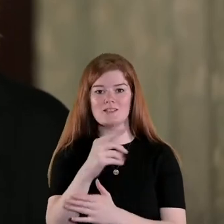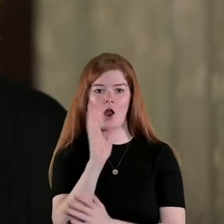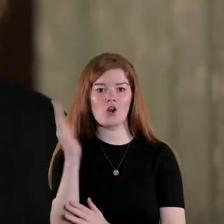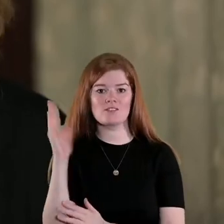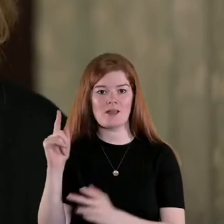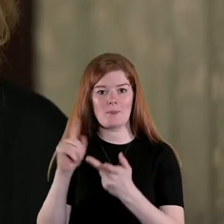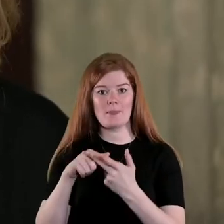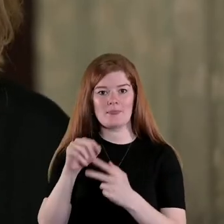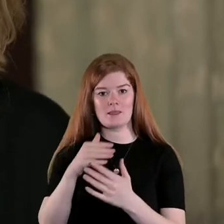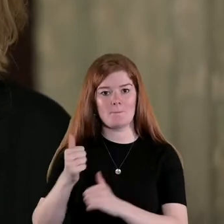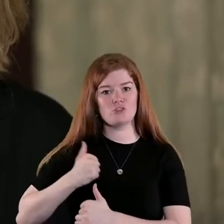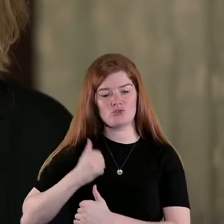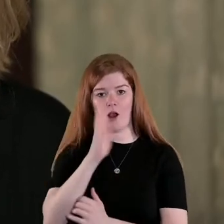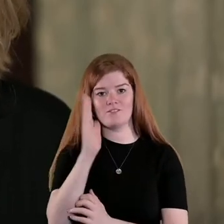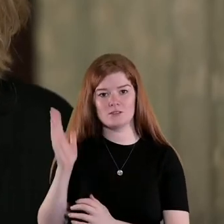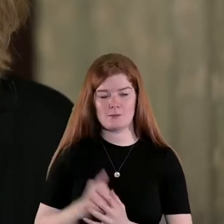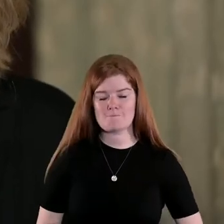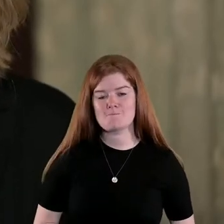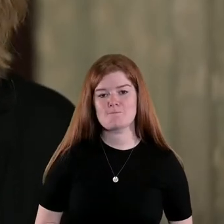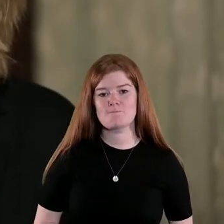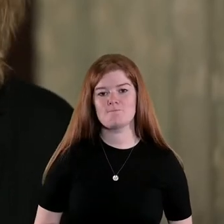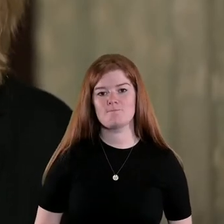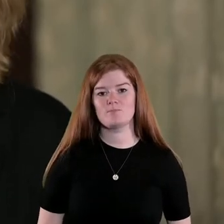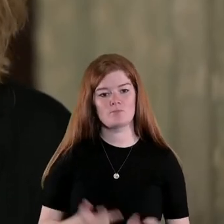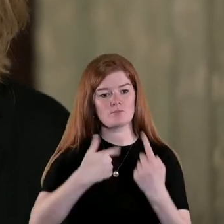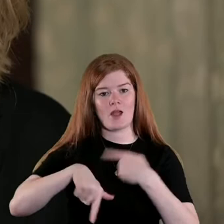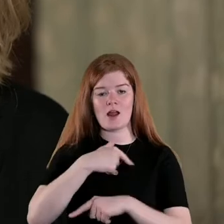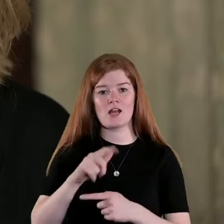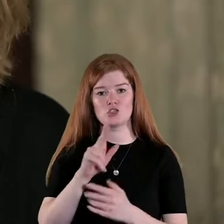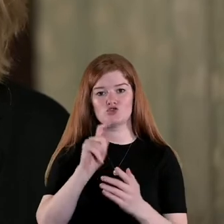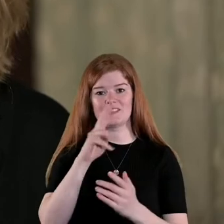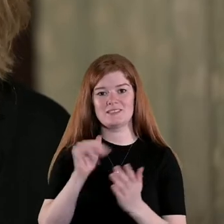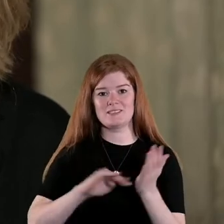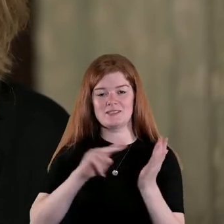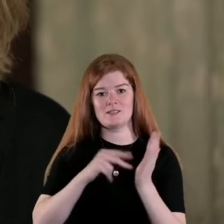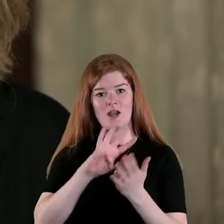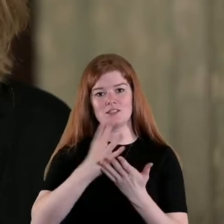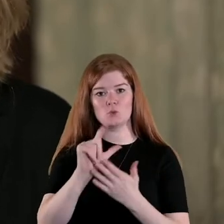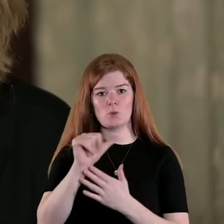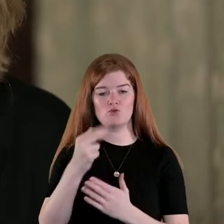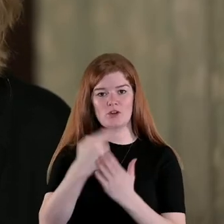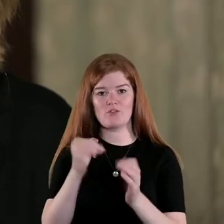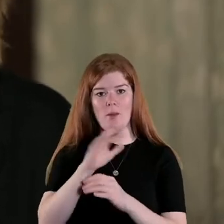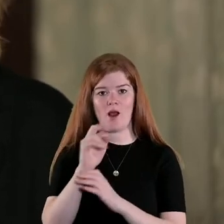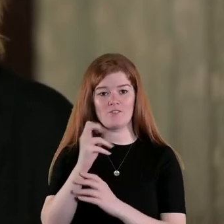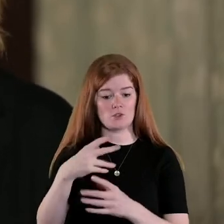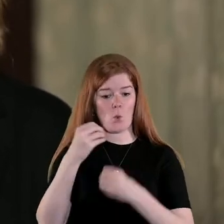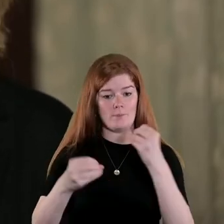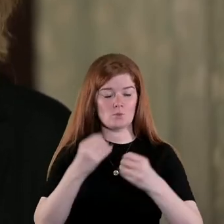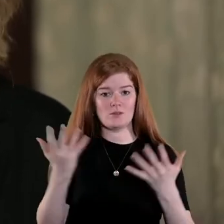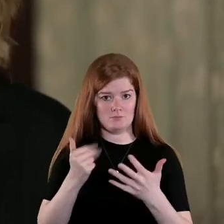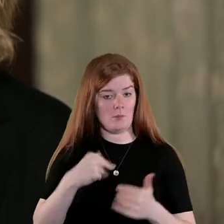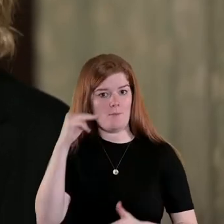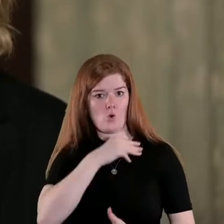and the military archives the treaty 1921 records from the archives opens up significant